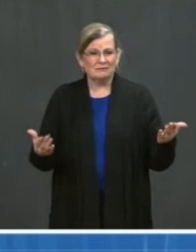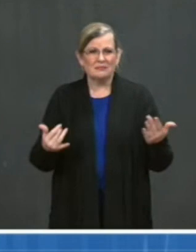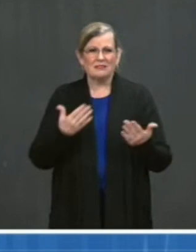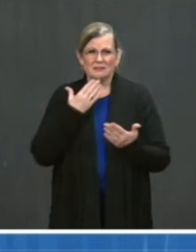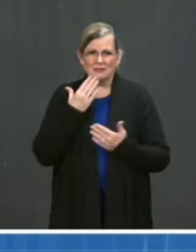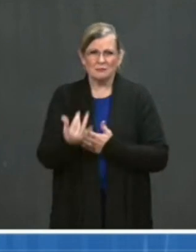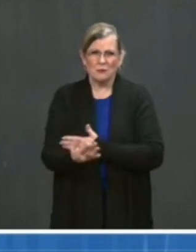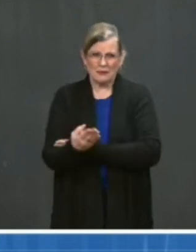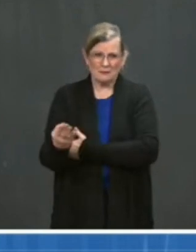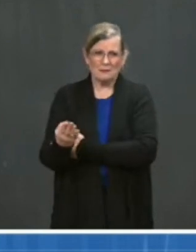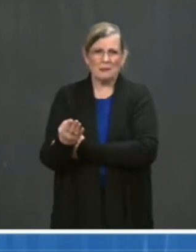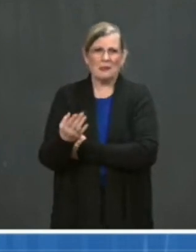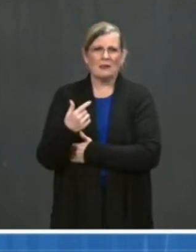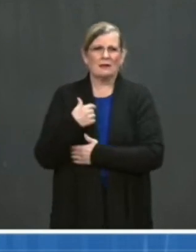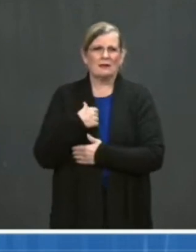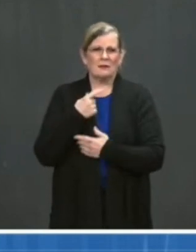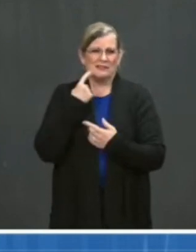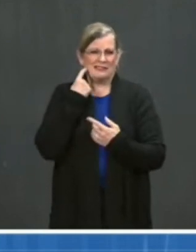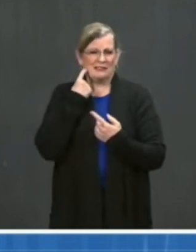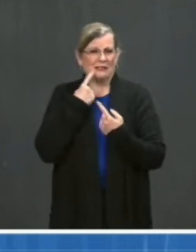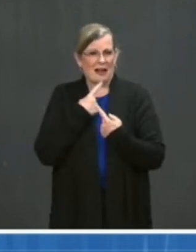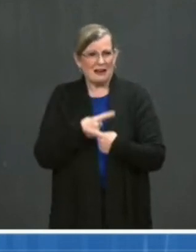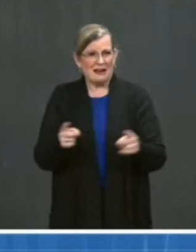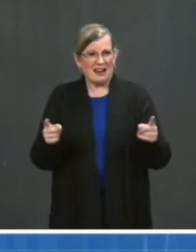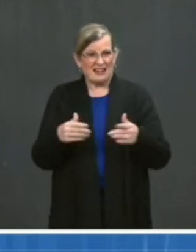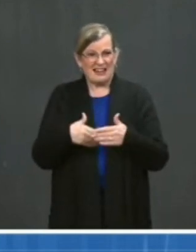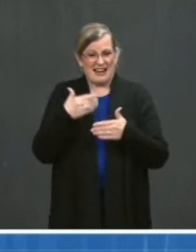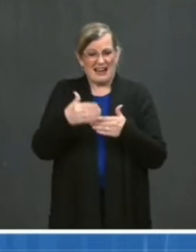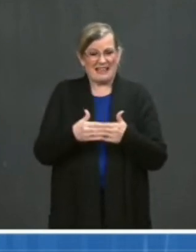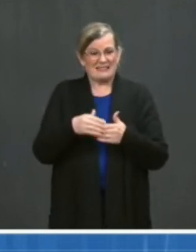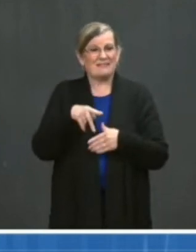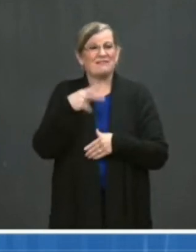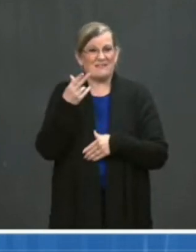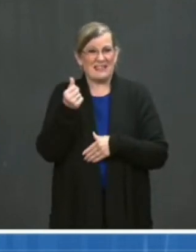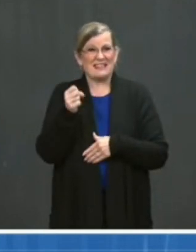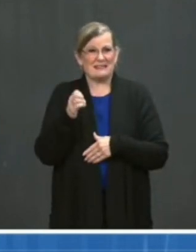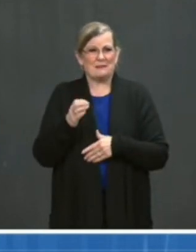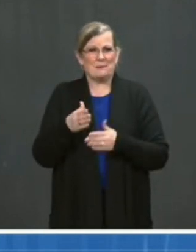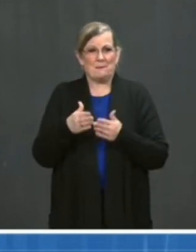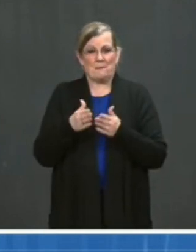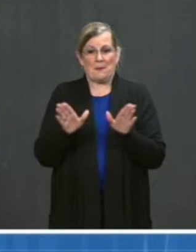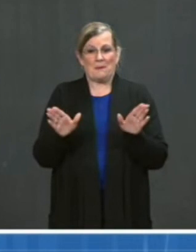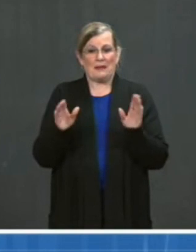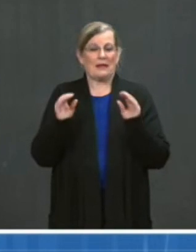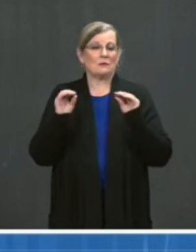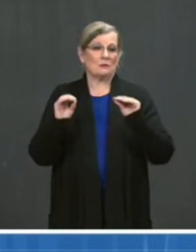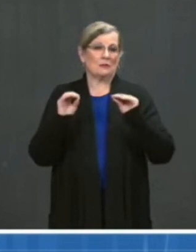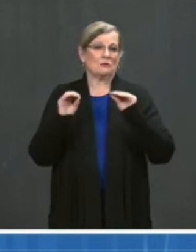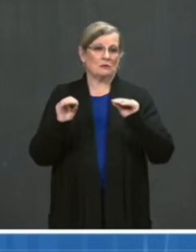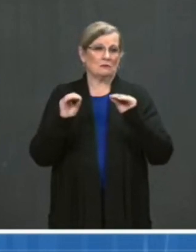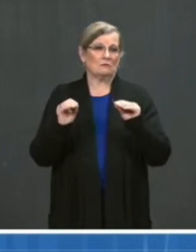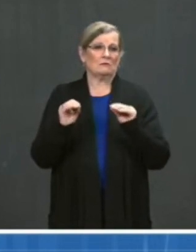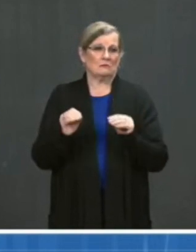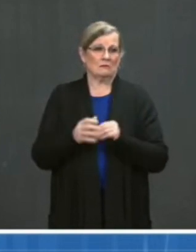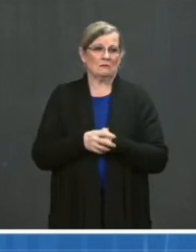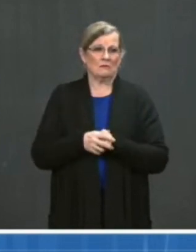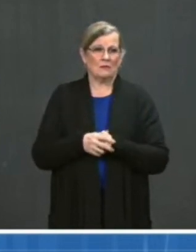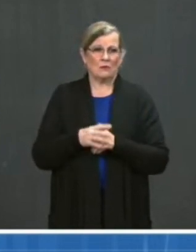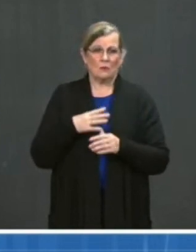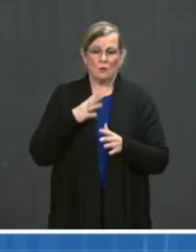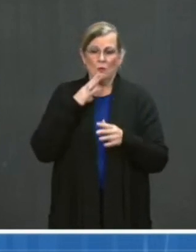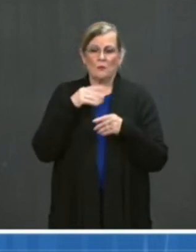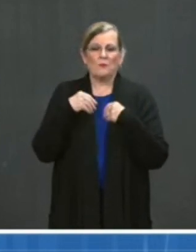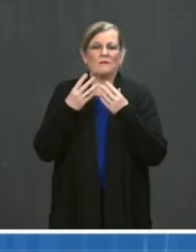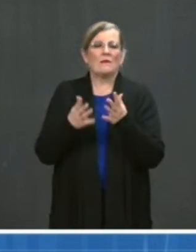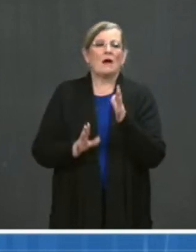next phase of our public education campaign on COVID-19, and I want to provide you today with an update on these efforts and discuss our approach.